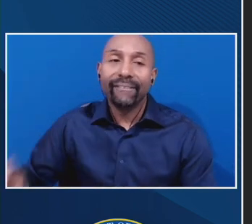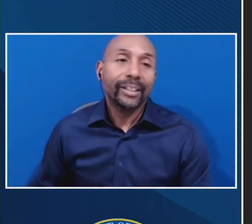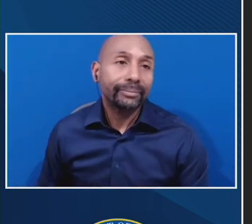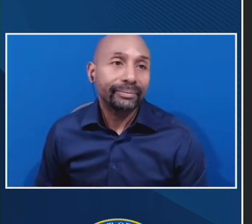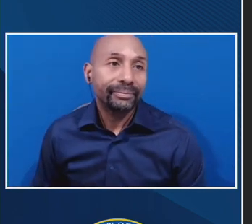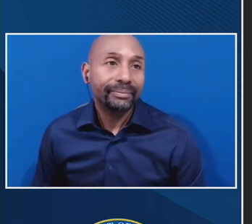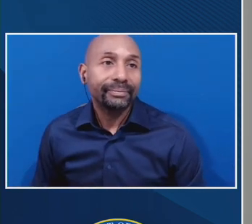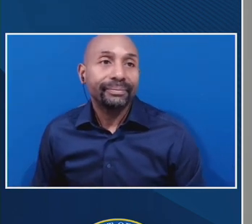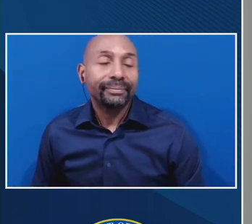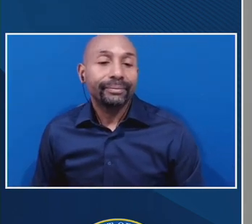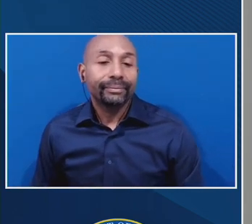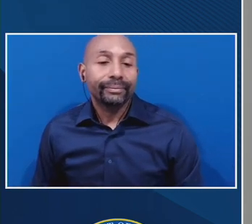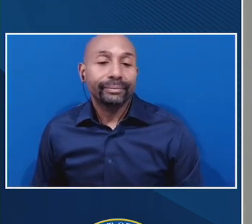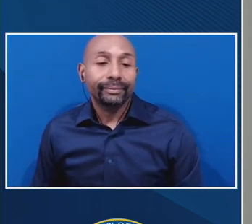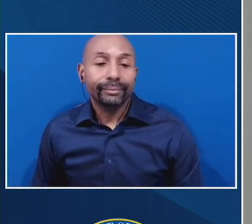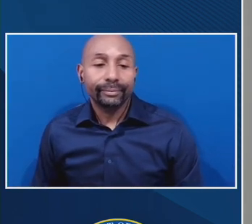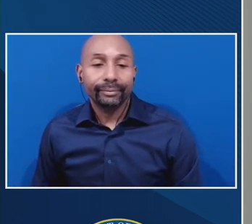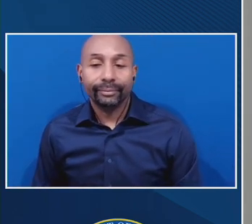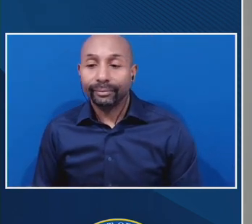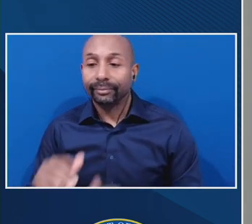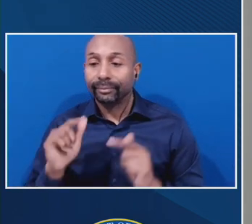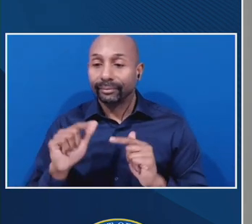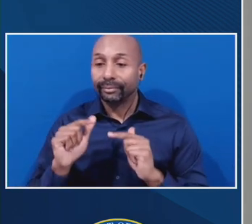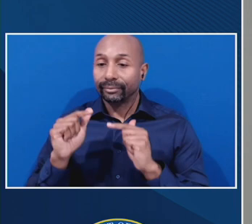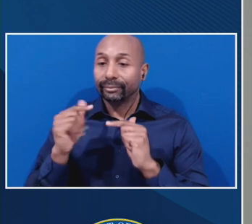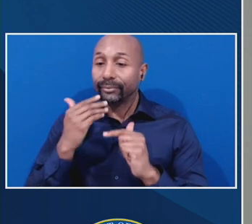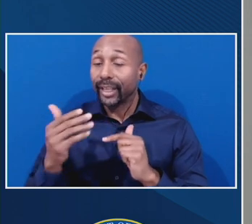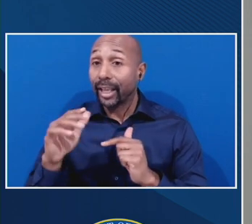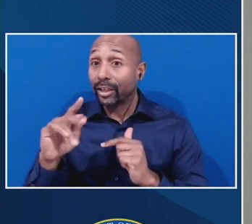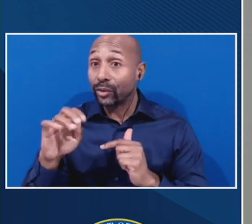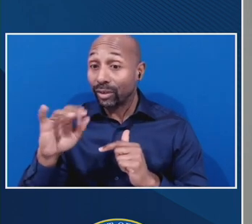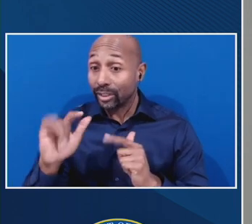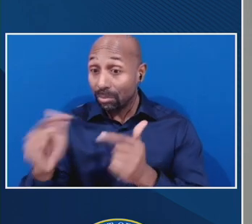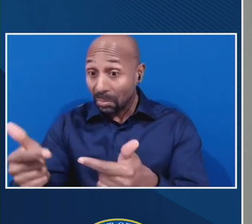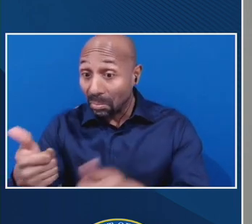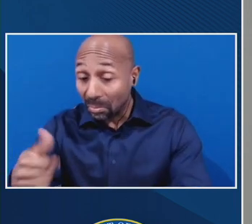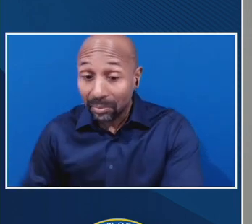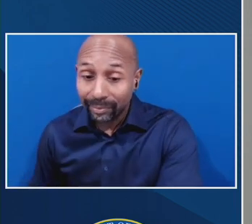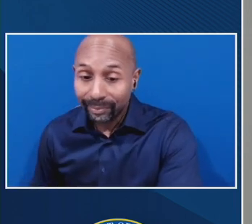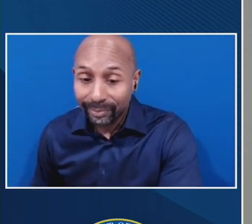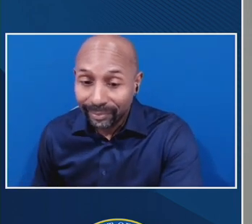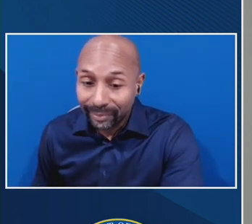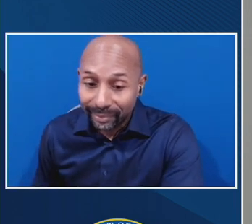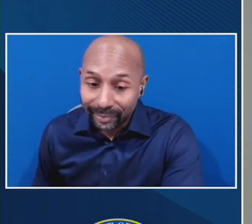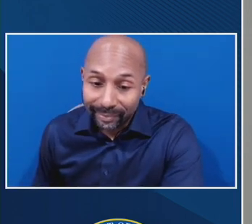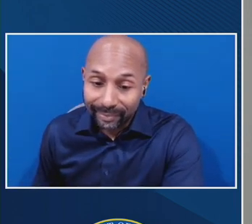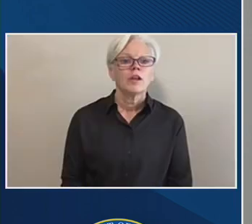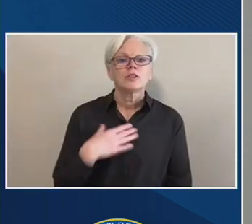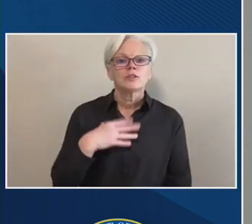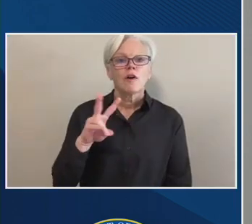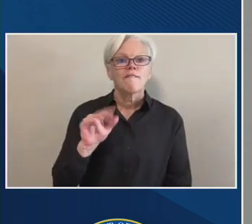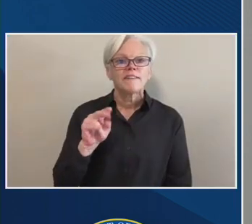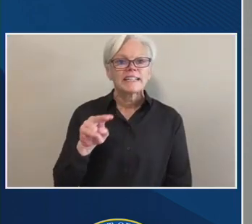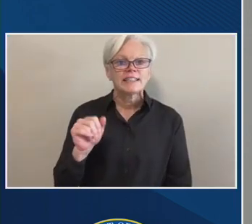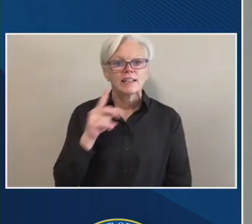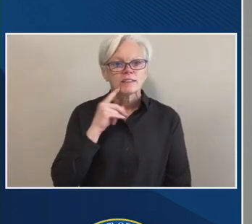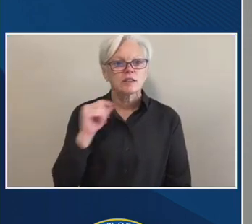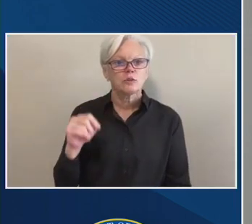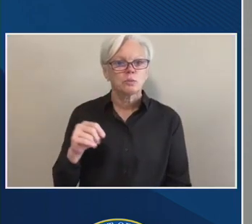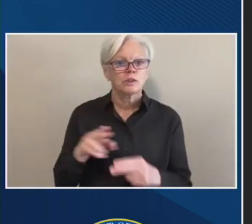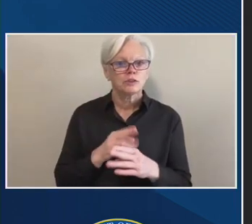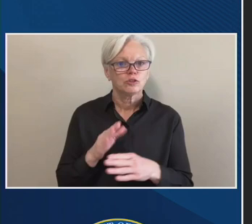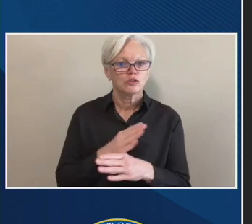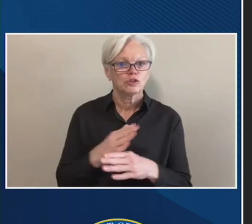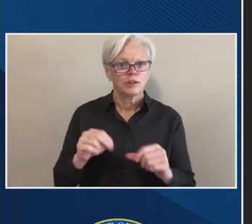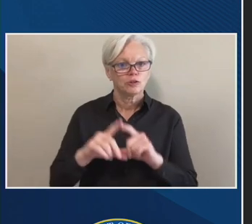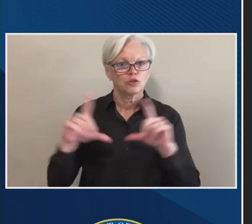Thank you, Crystal. Uh, uh, and then, uh, Vanessa will be screen sharing for us today. So if you could bring up, uh, that first page, uh,